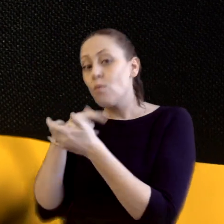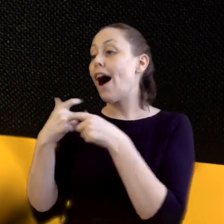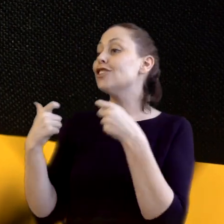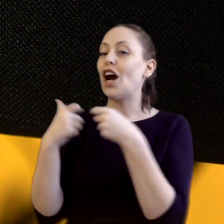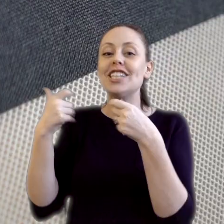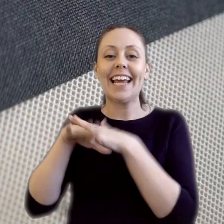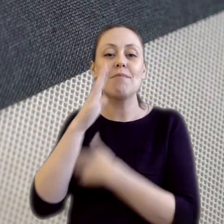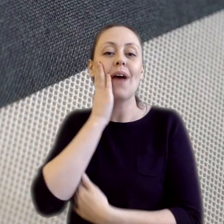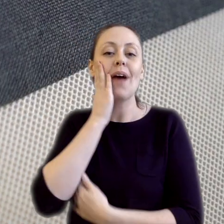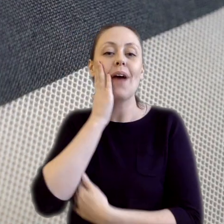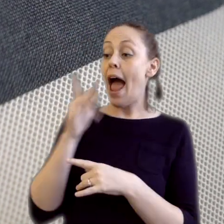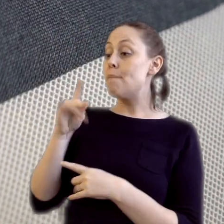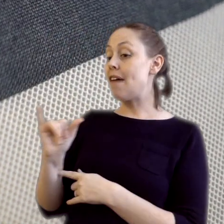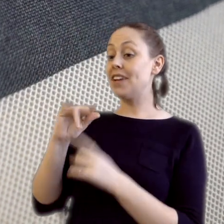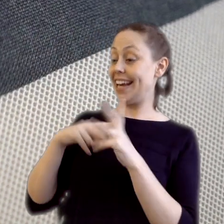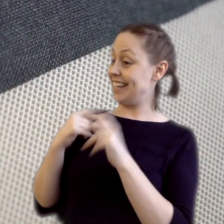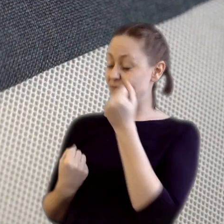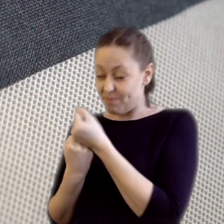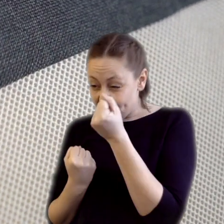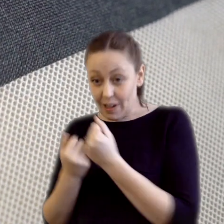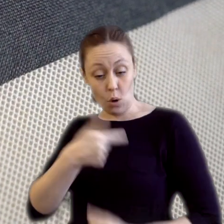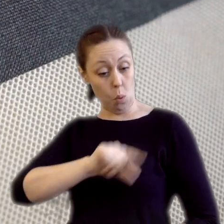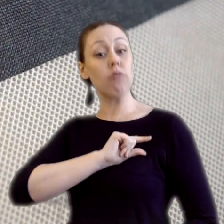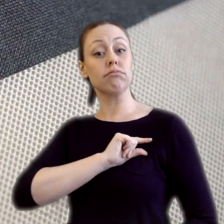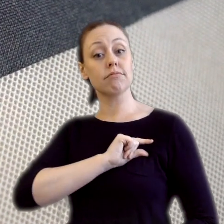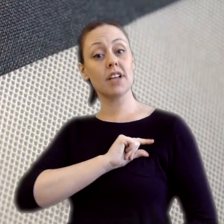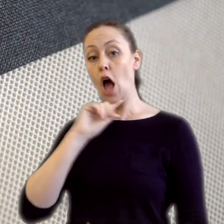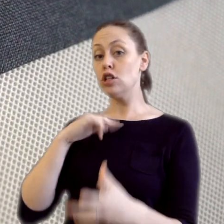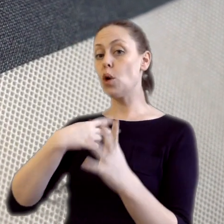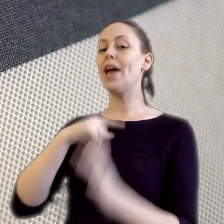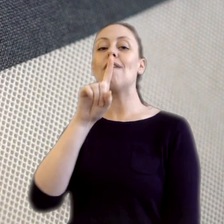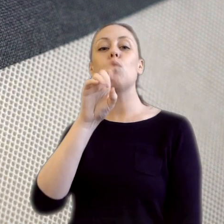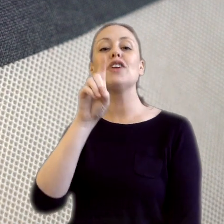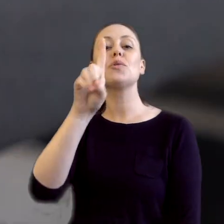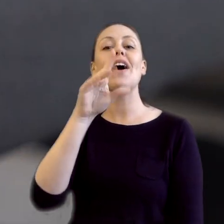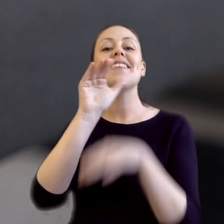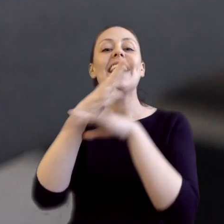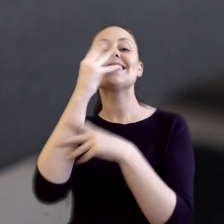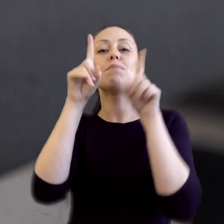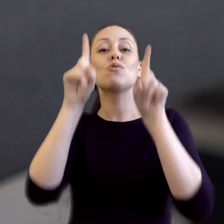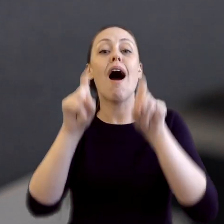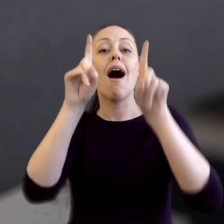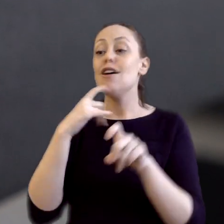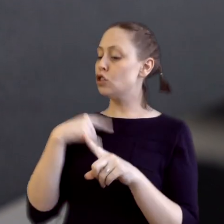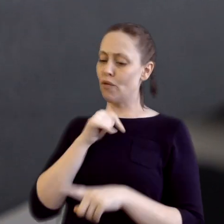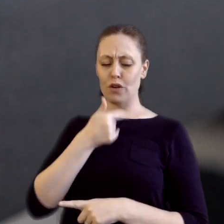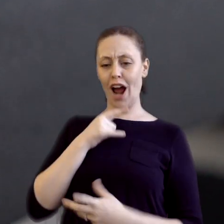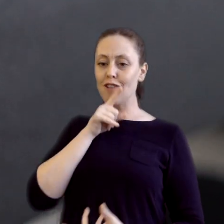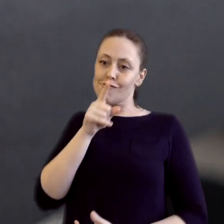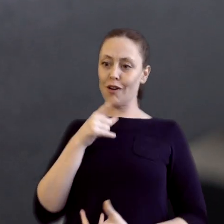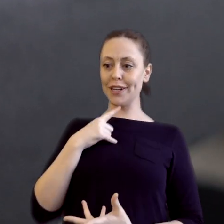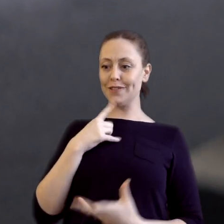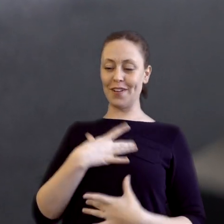in bed. And puffy stands by its quality. So you have a 101 night sleep trial. So if you don't quite